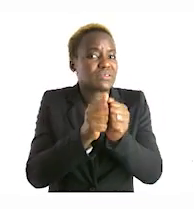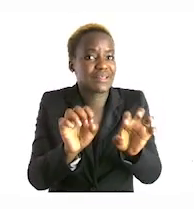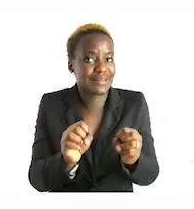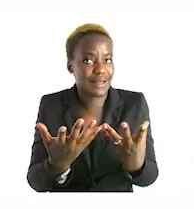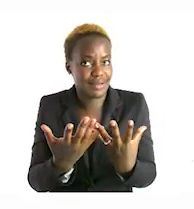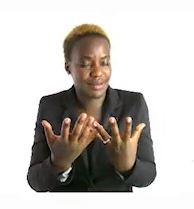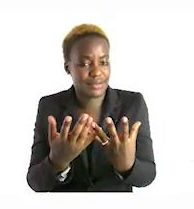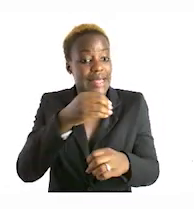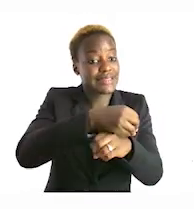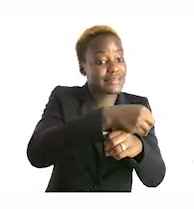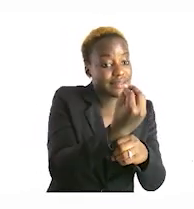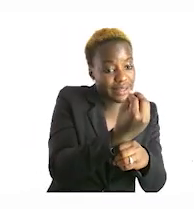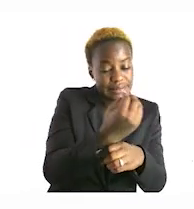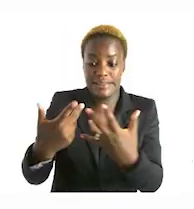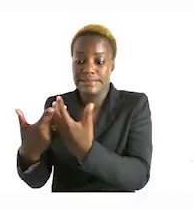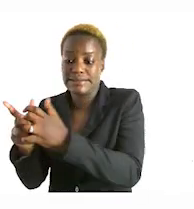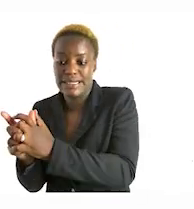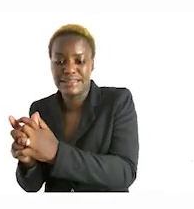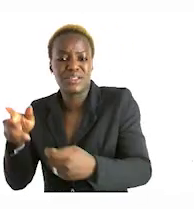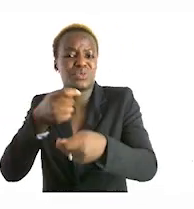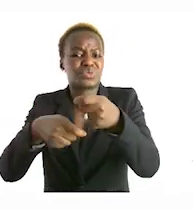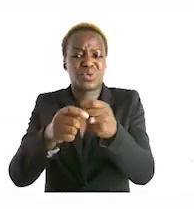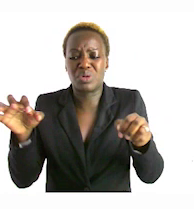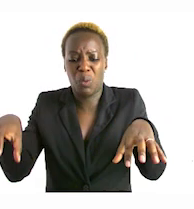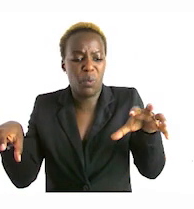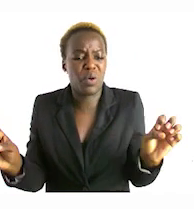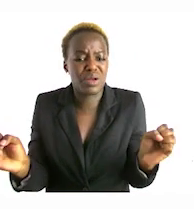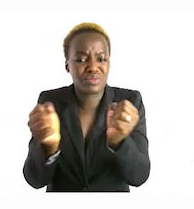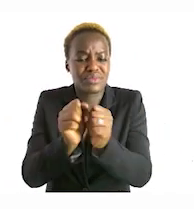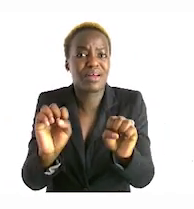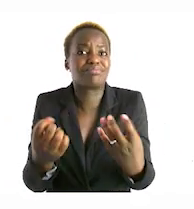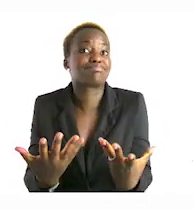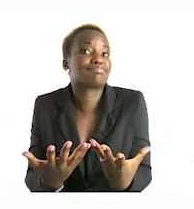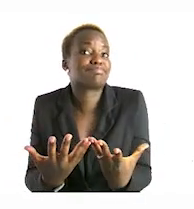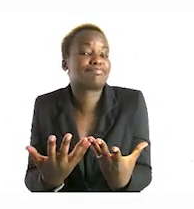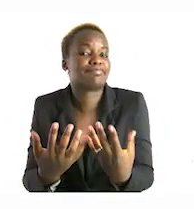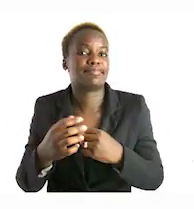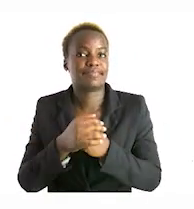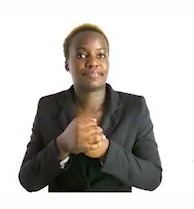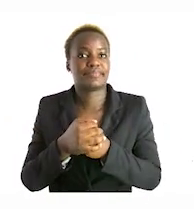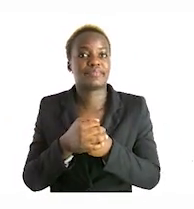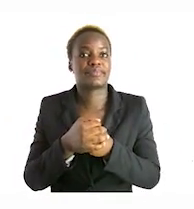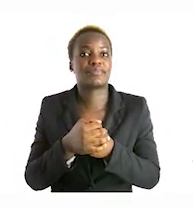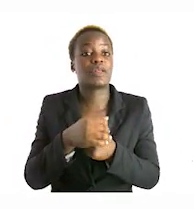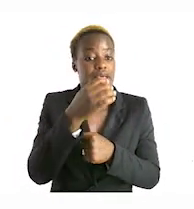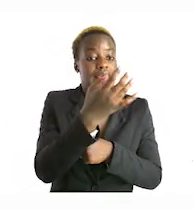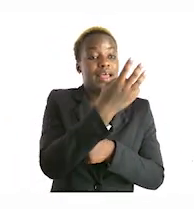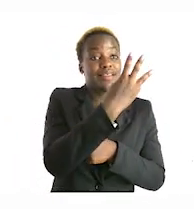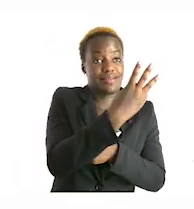sold all together so we need to write the number sentence first we write the 36